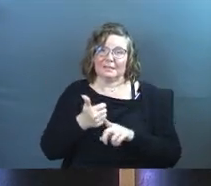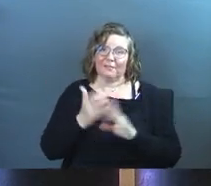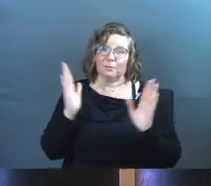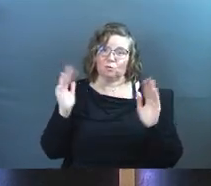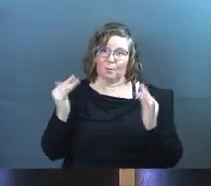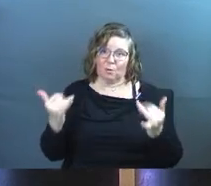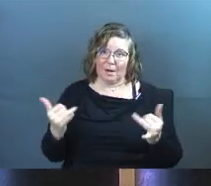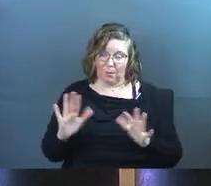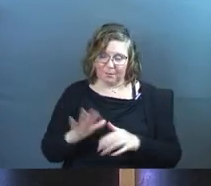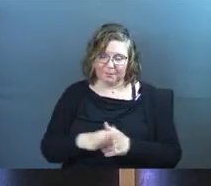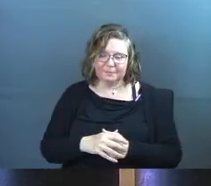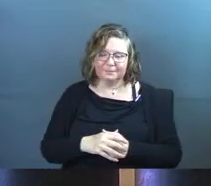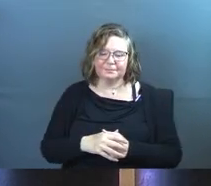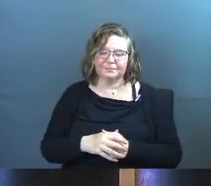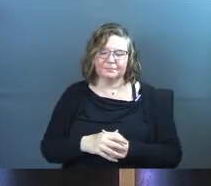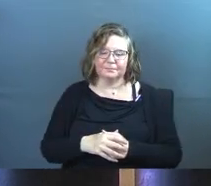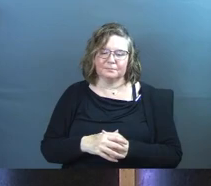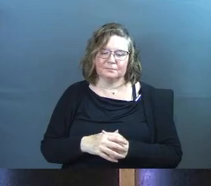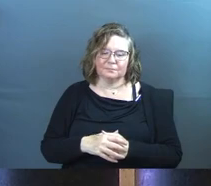in some trouble right now.